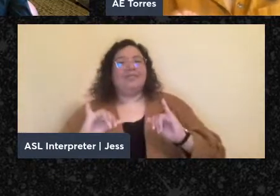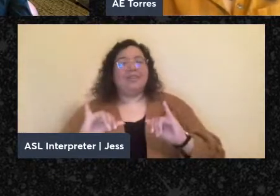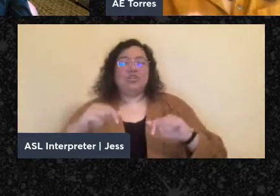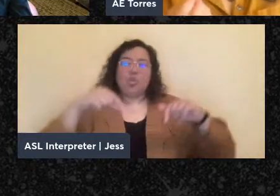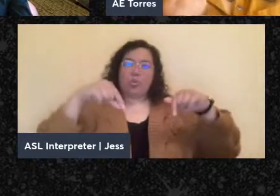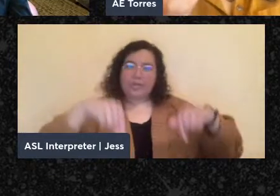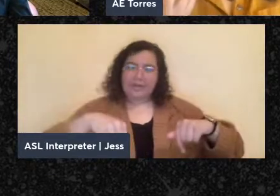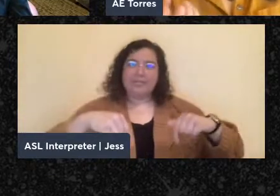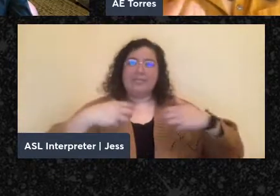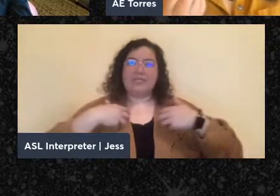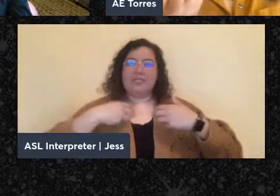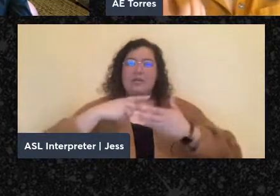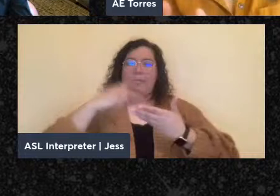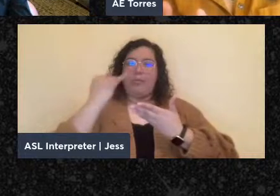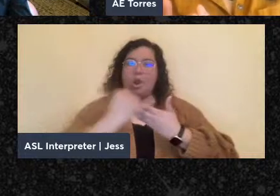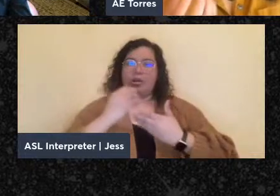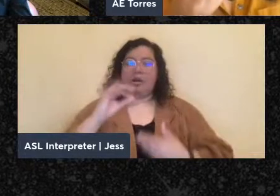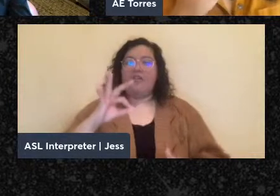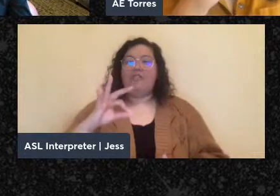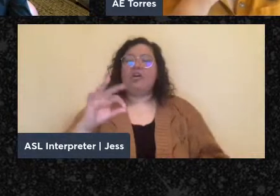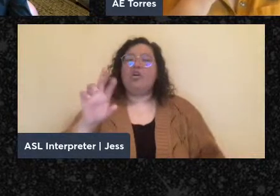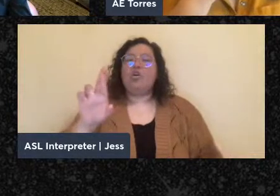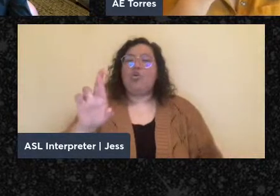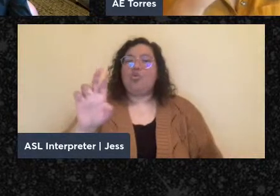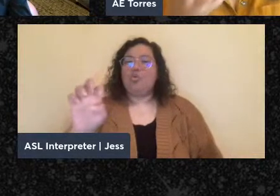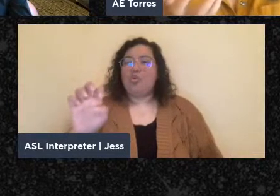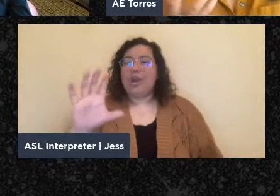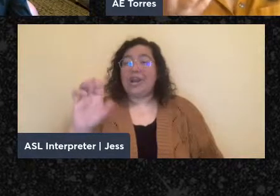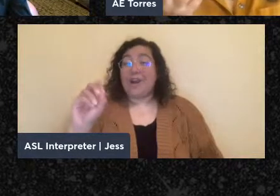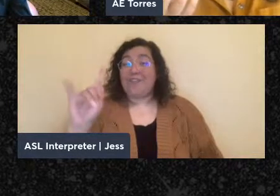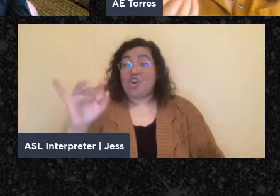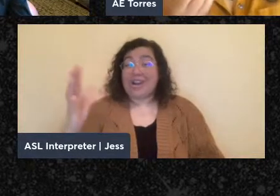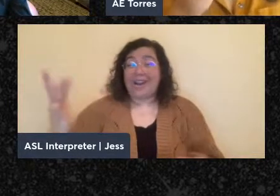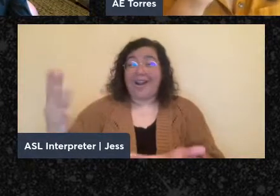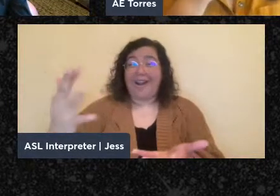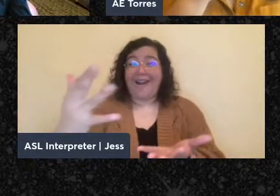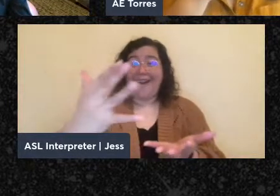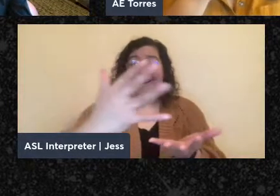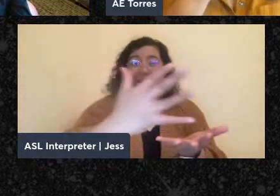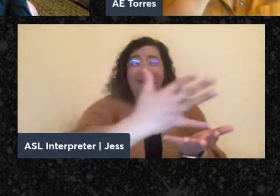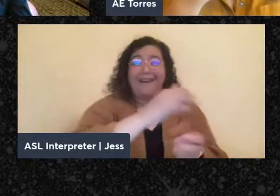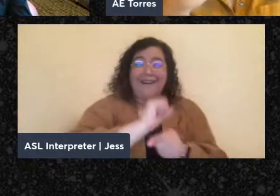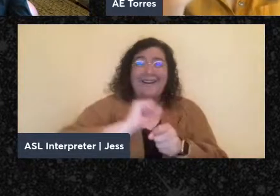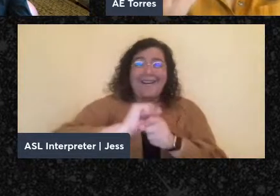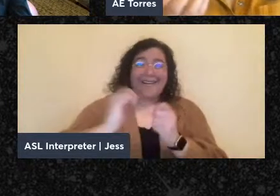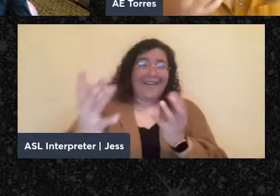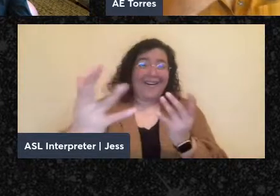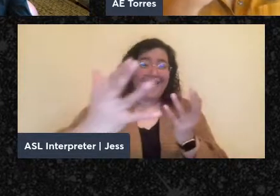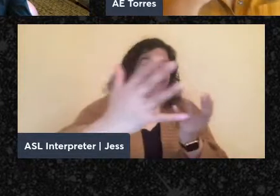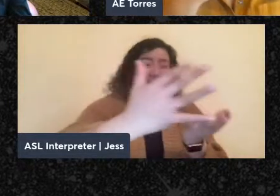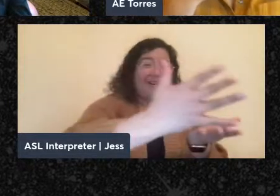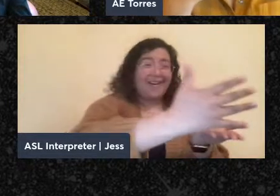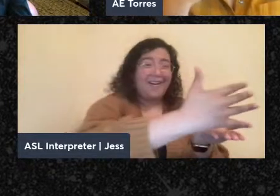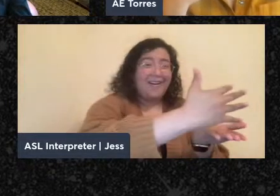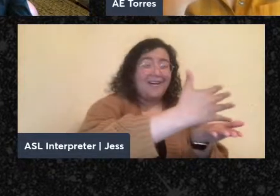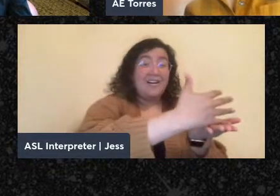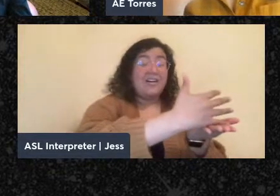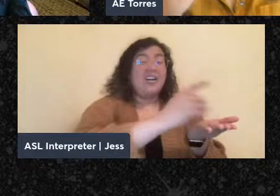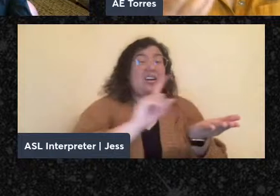recovery, of archival labor, but not one of trying to advance